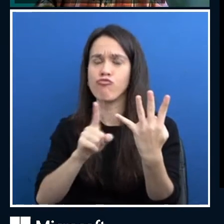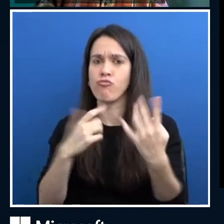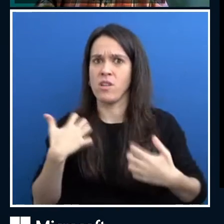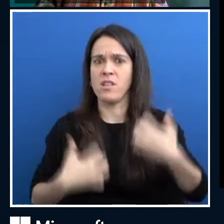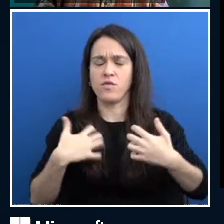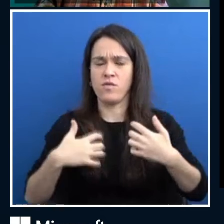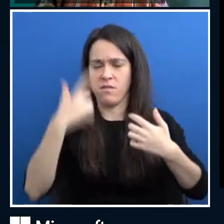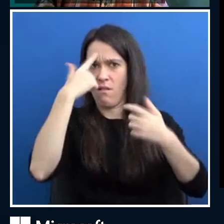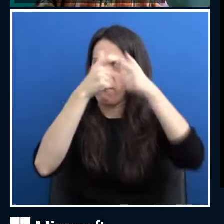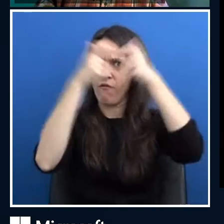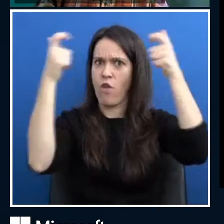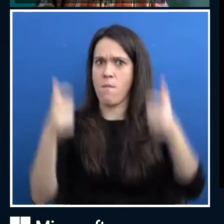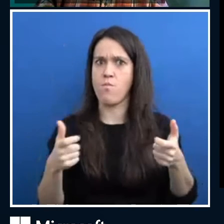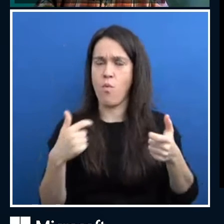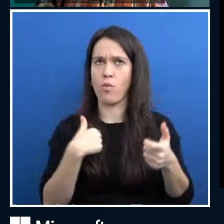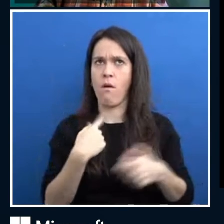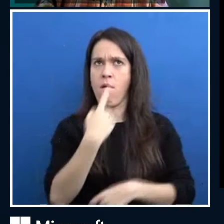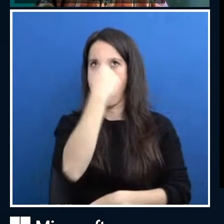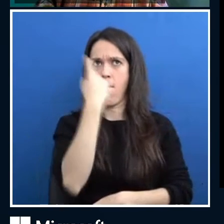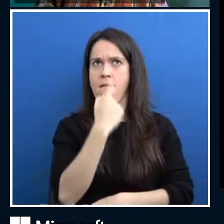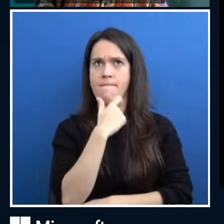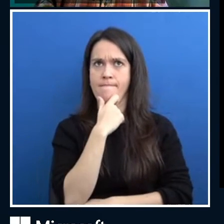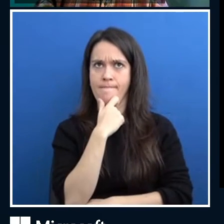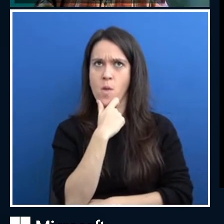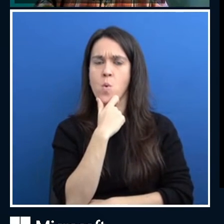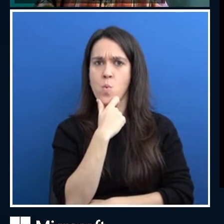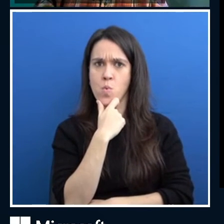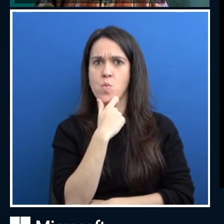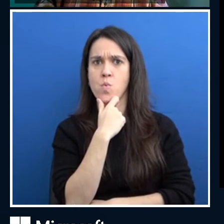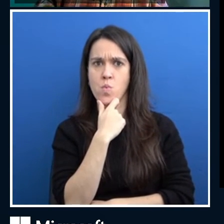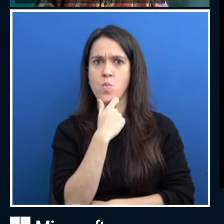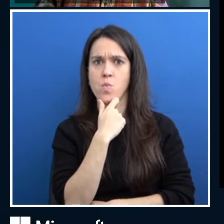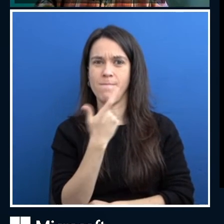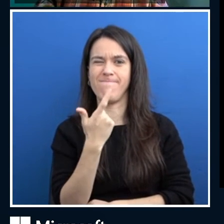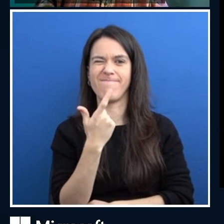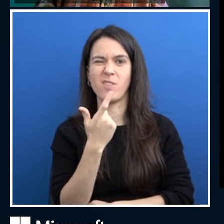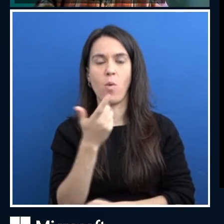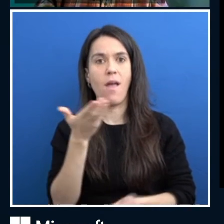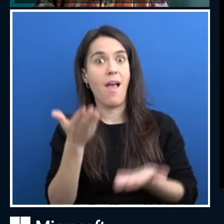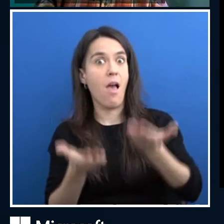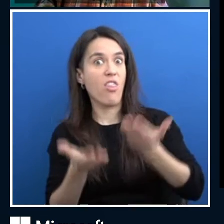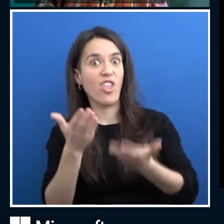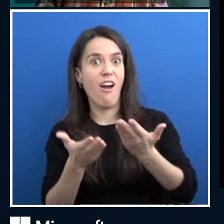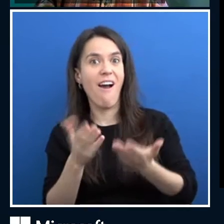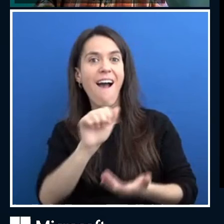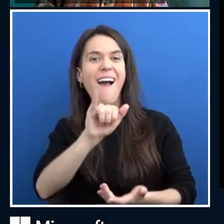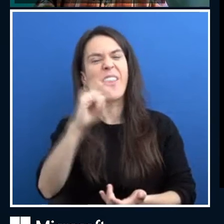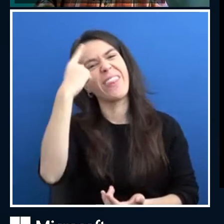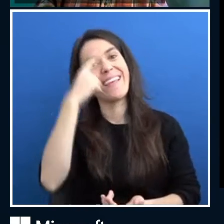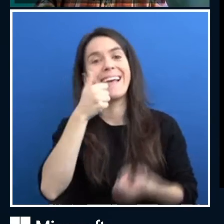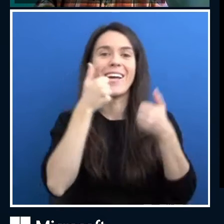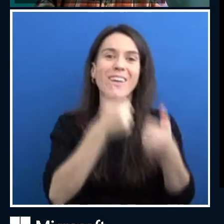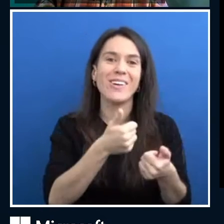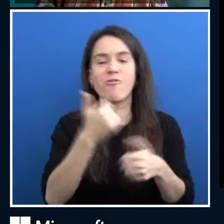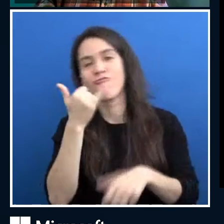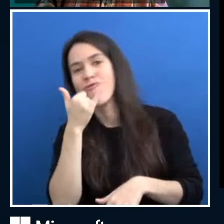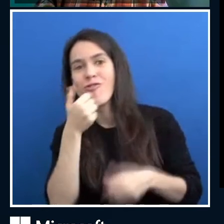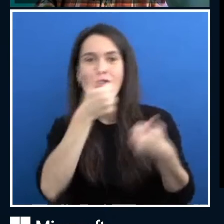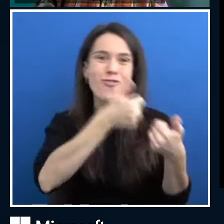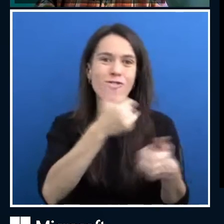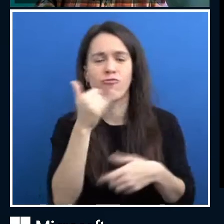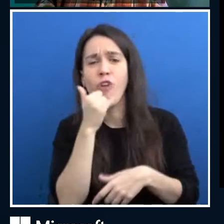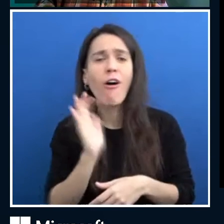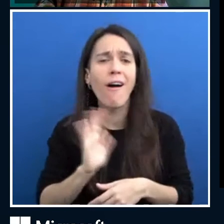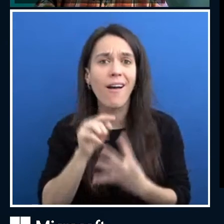actions I can take, because I think a lot of ethical AI talks tend to be, this has gone wrong and this has gone wrong and this has gone wrong. This one felt,